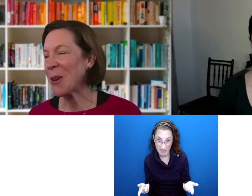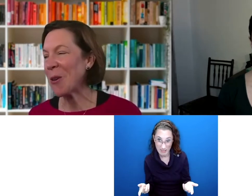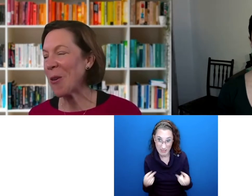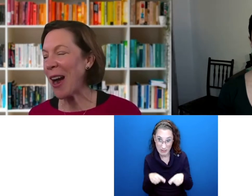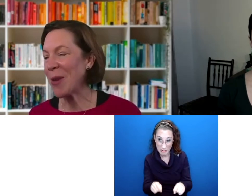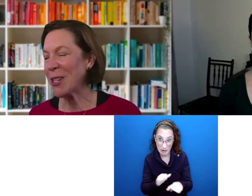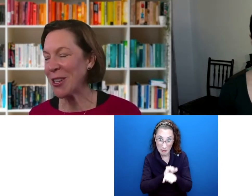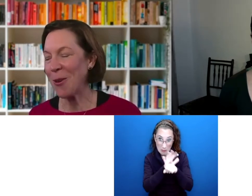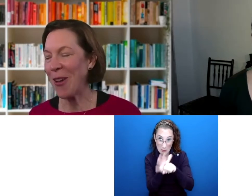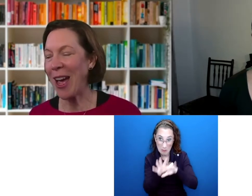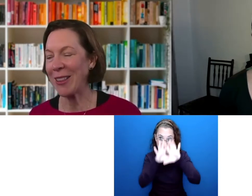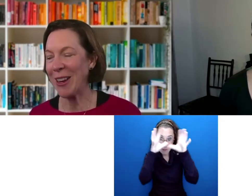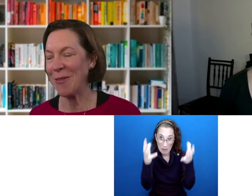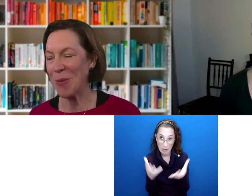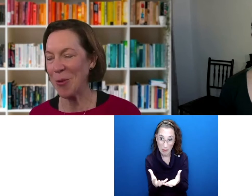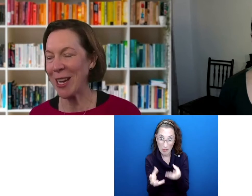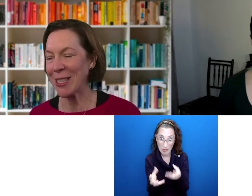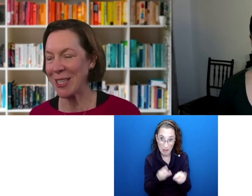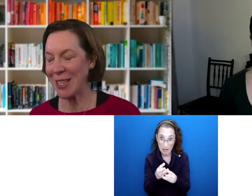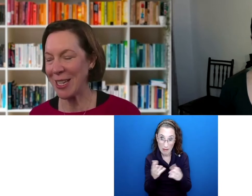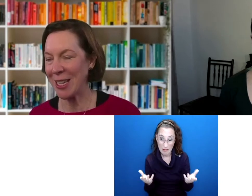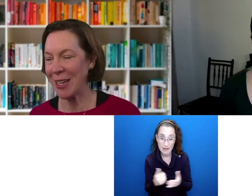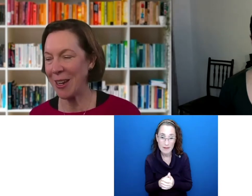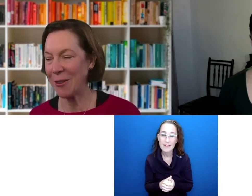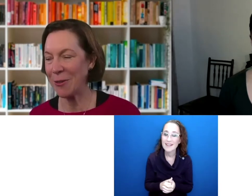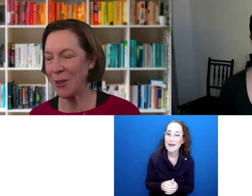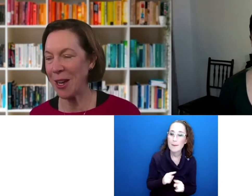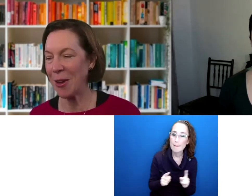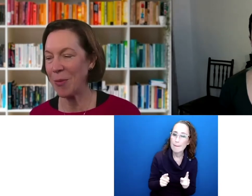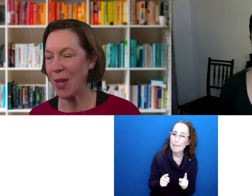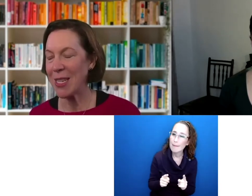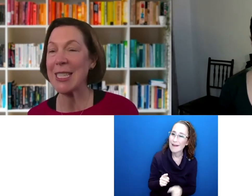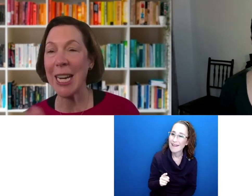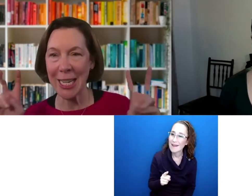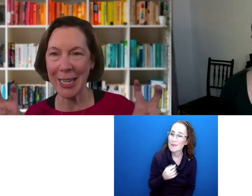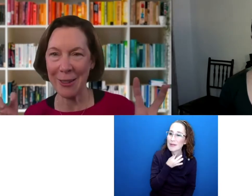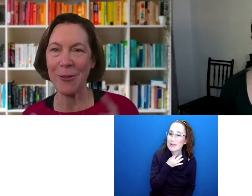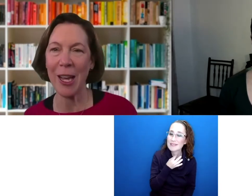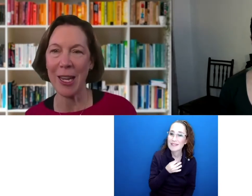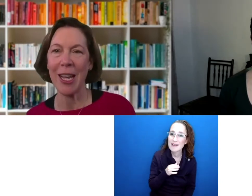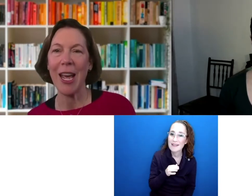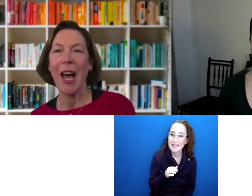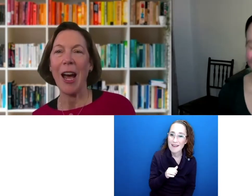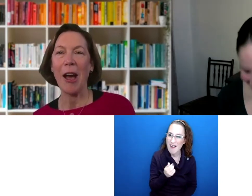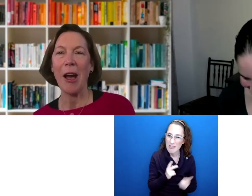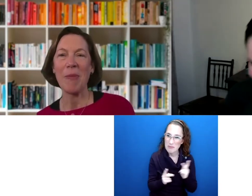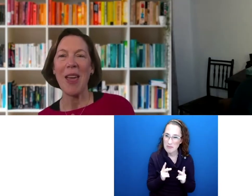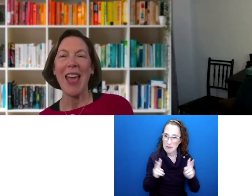also, I imagine that you've had a lot of people reacting to the idea of studying fun